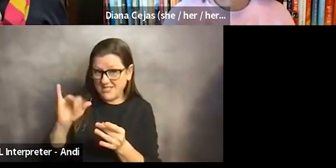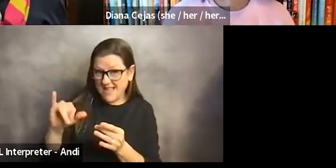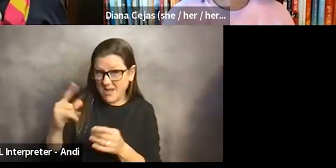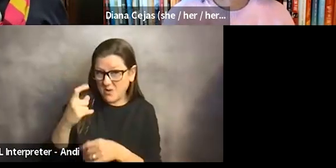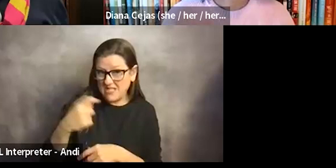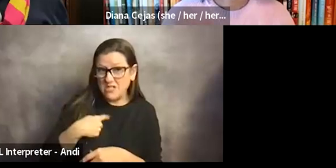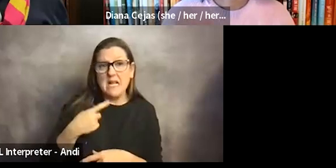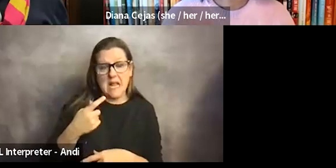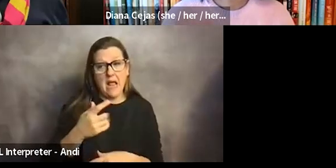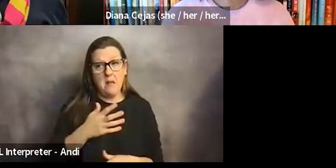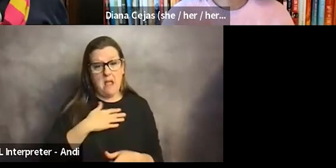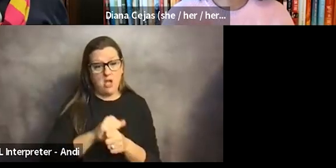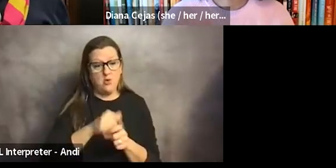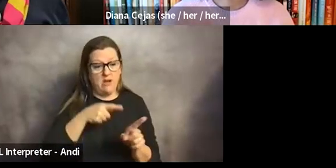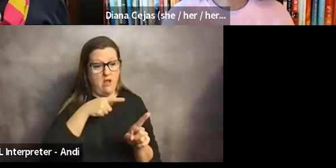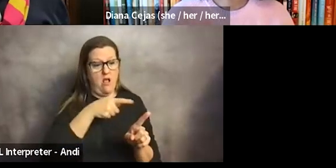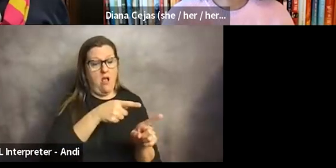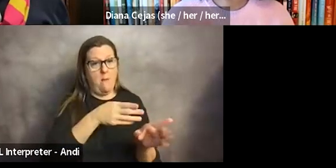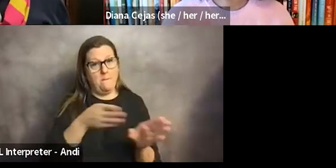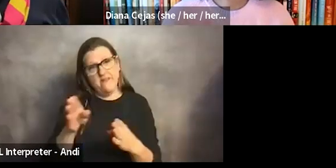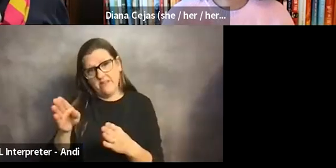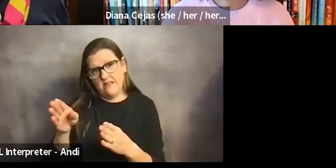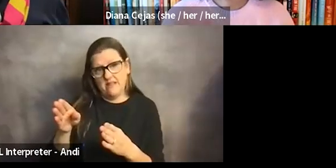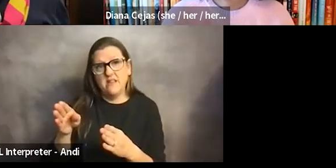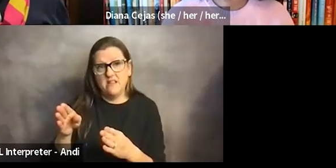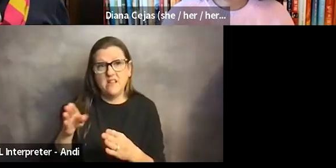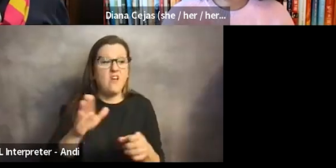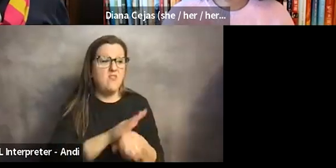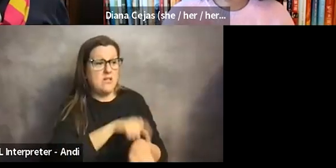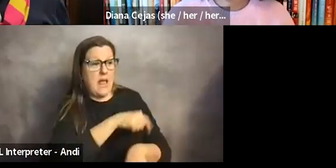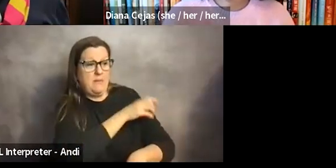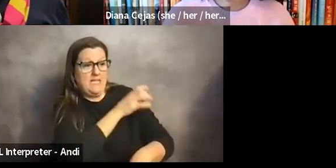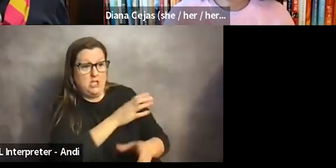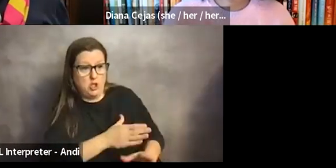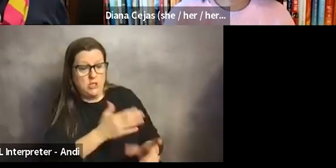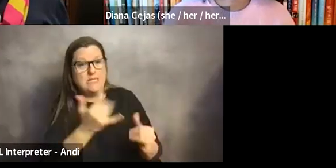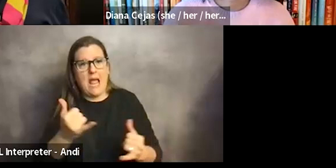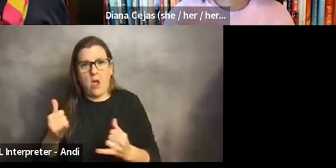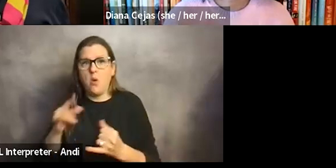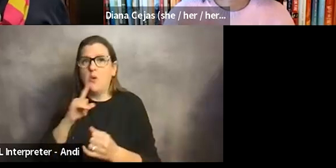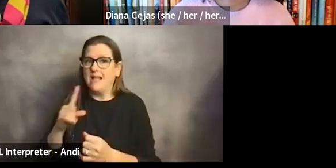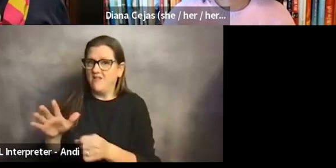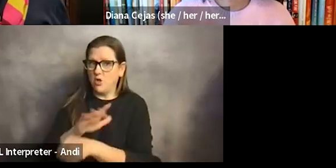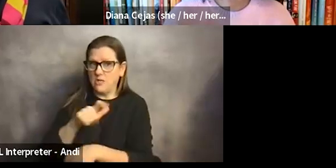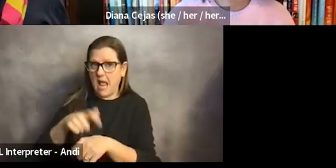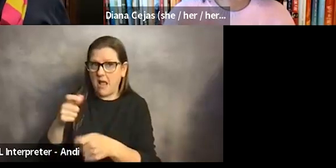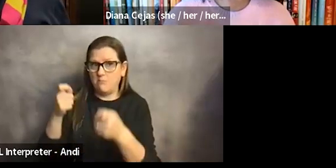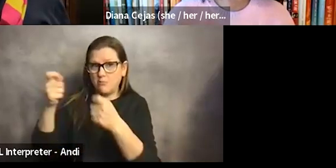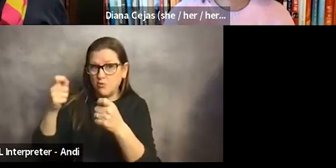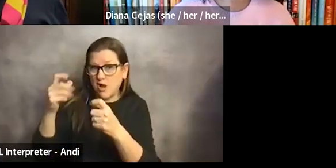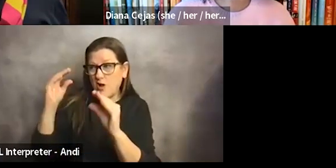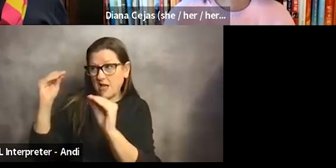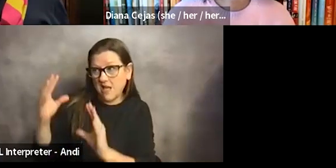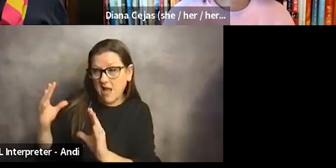I've made quite a pivot in my career going from, you know, a full-time clinician to now pretty much a full-time administrative educator